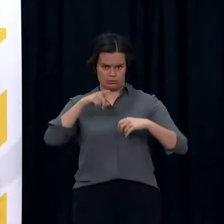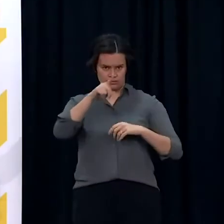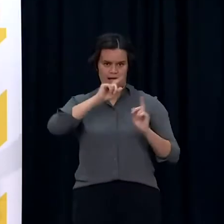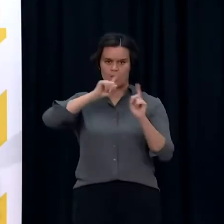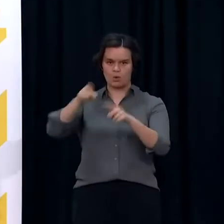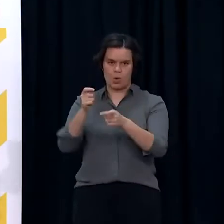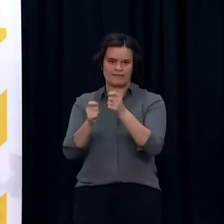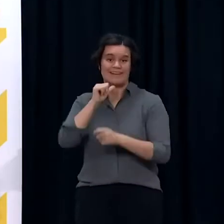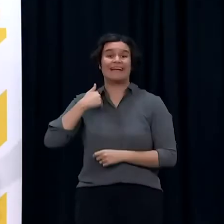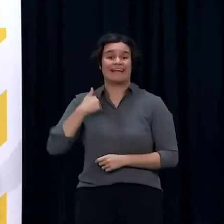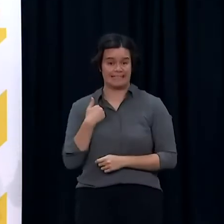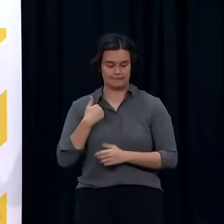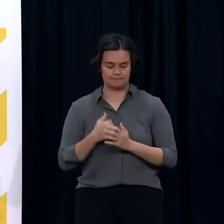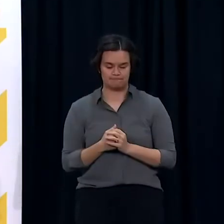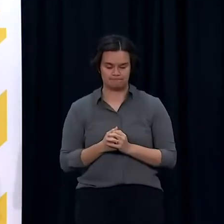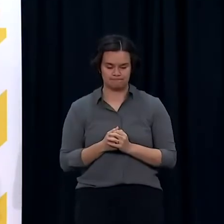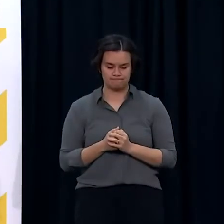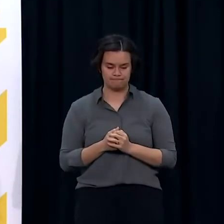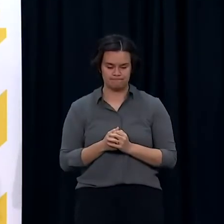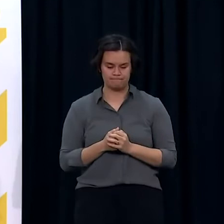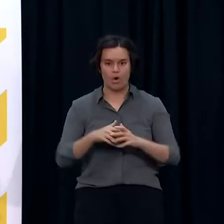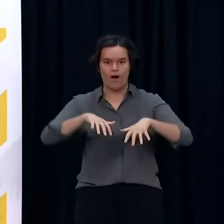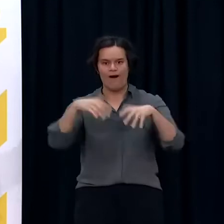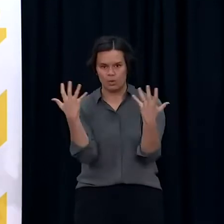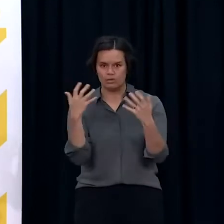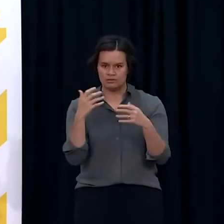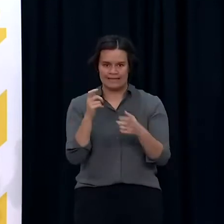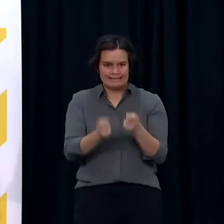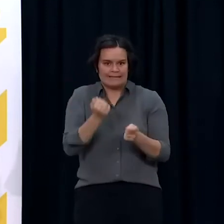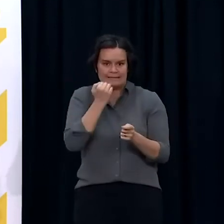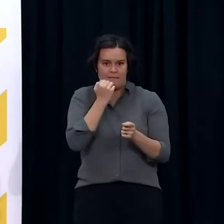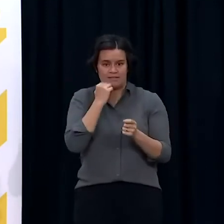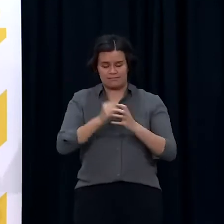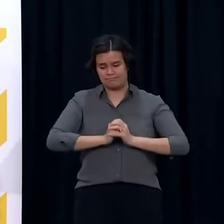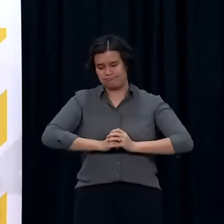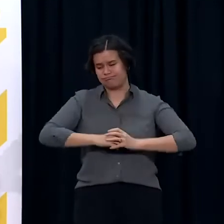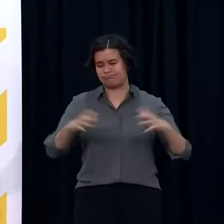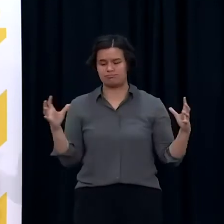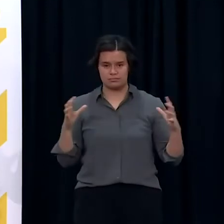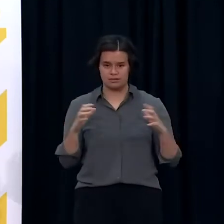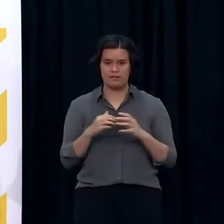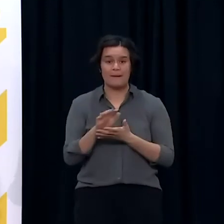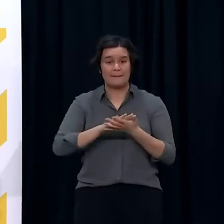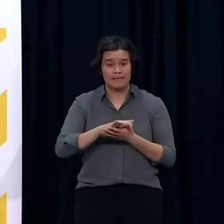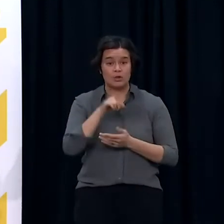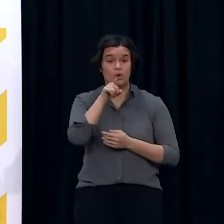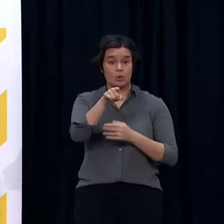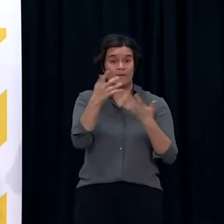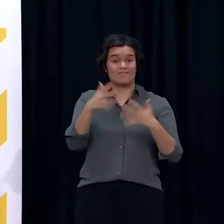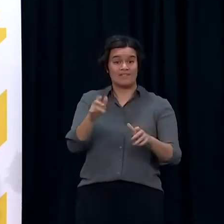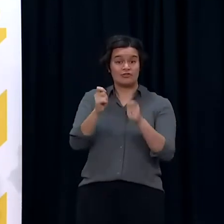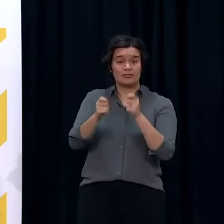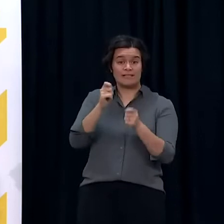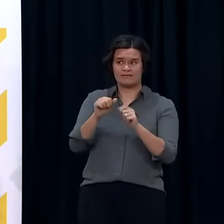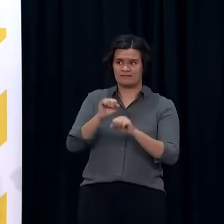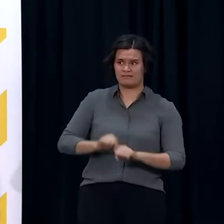There is some unprecedented demand for testing as you can see by those numbers, so there may be some delays in getting the results through. However, I can say that